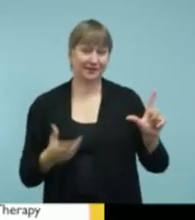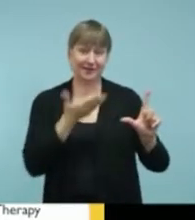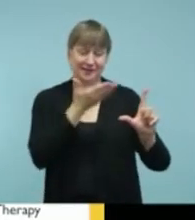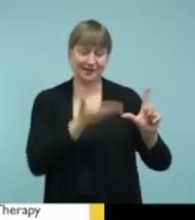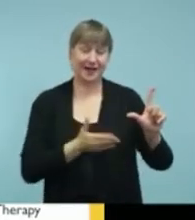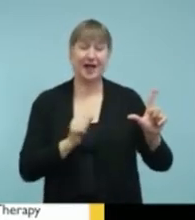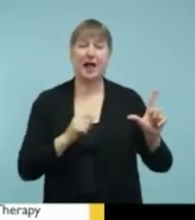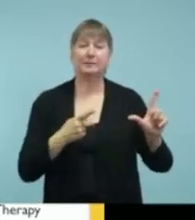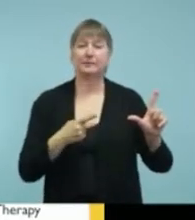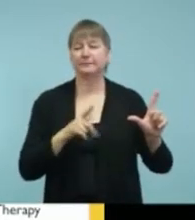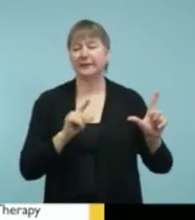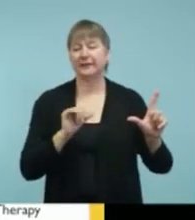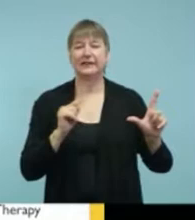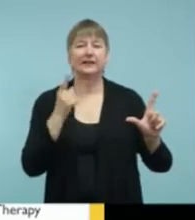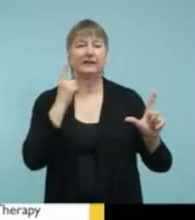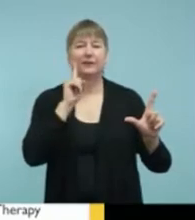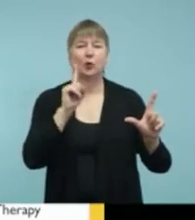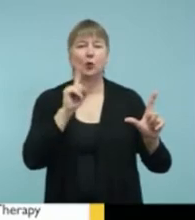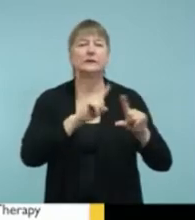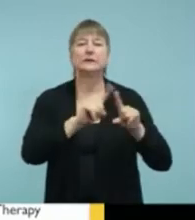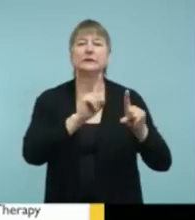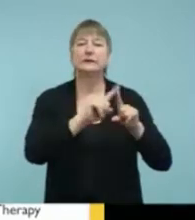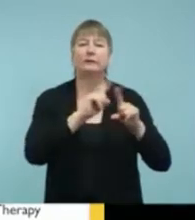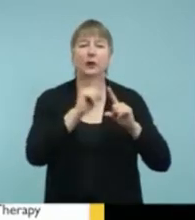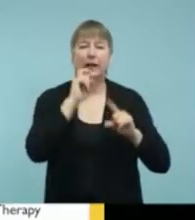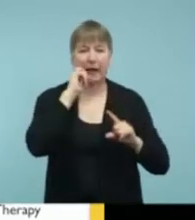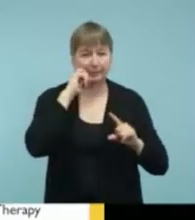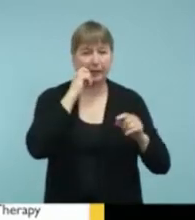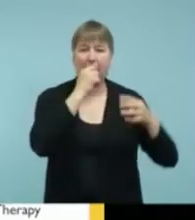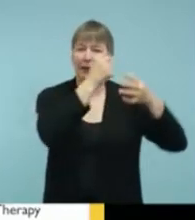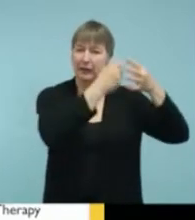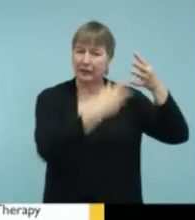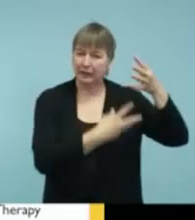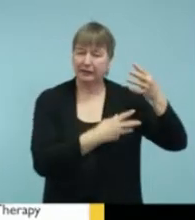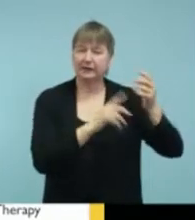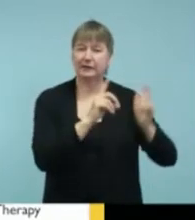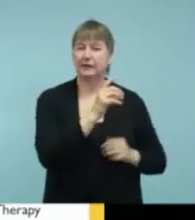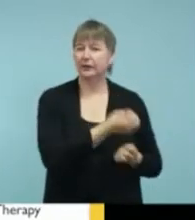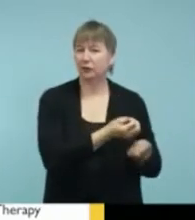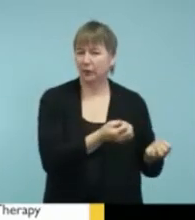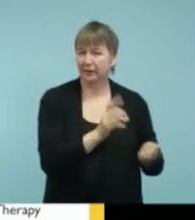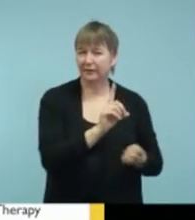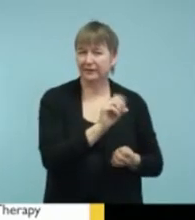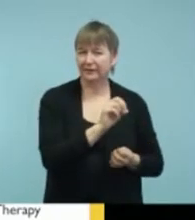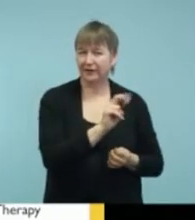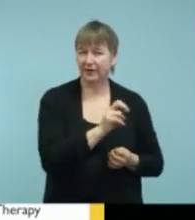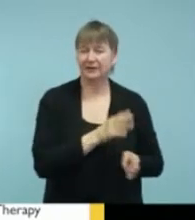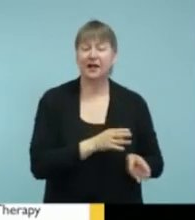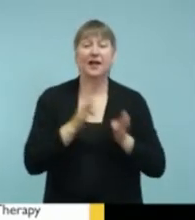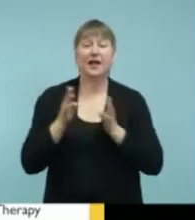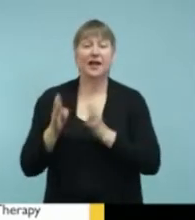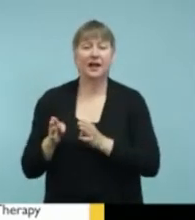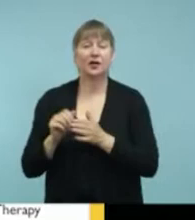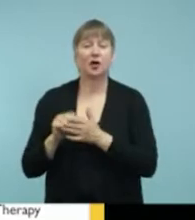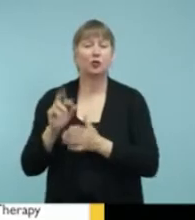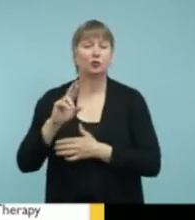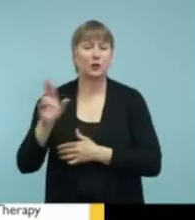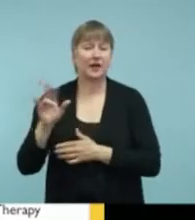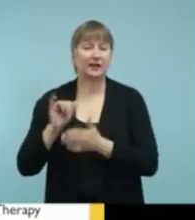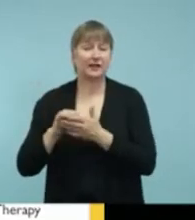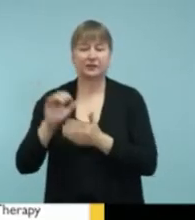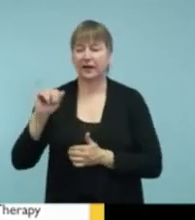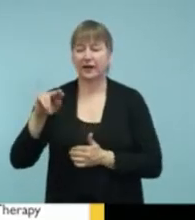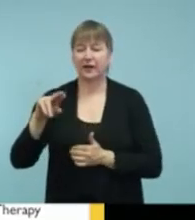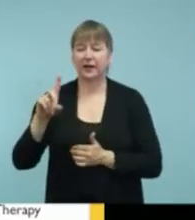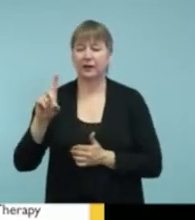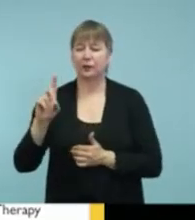for Apple devices. The one on the right is a list for Android devices. So the